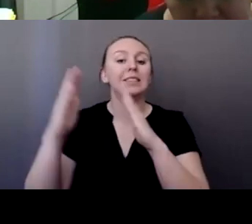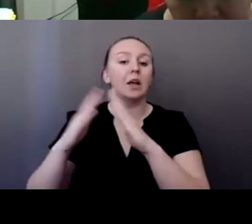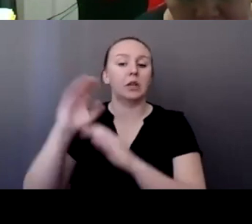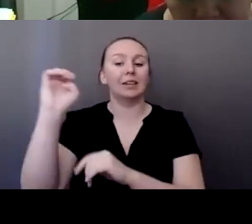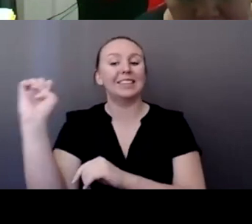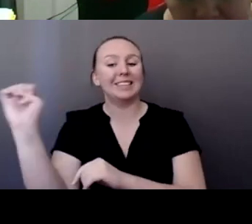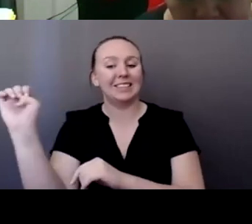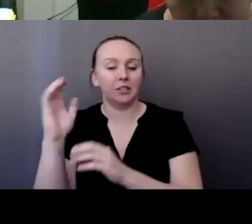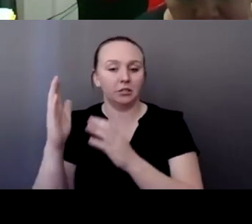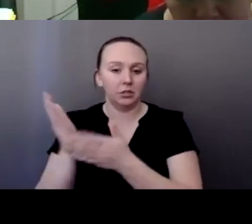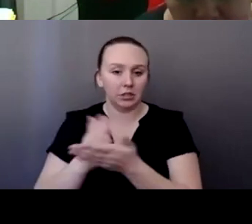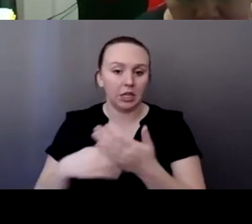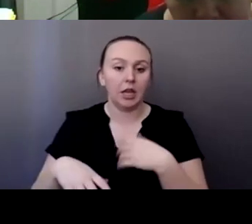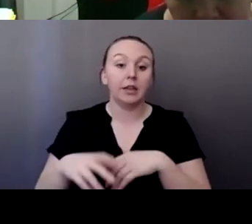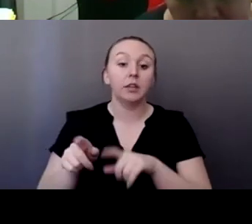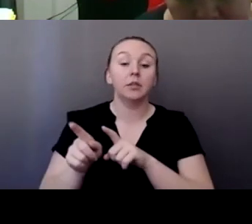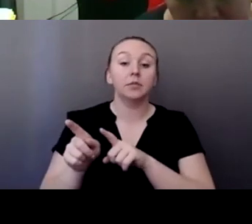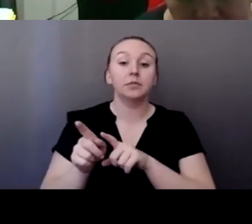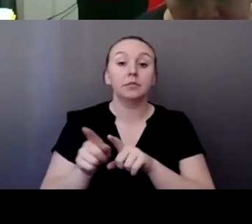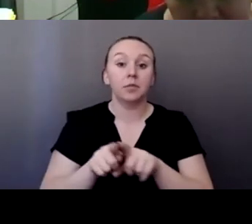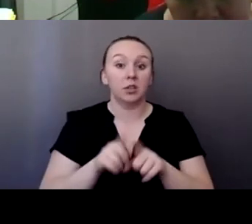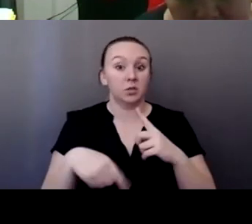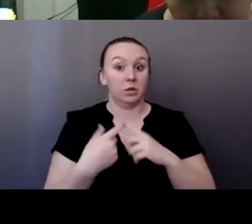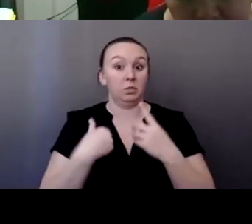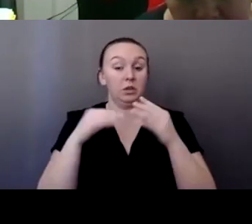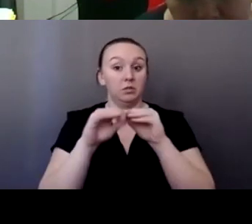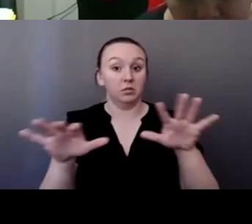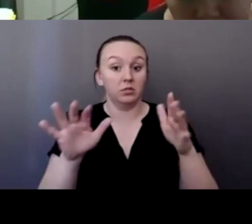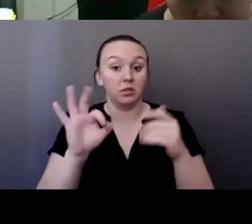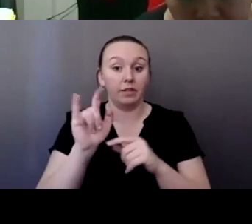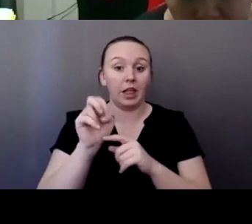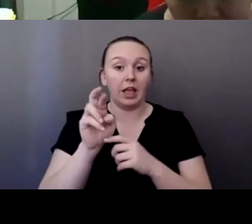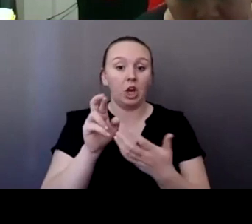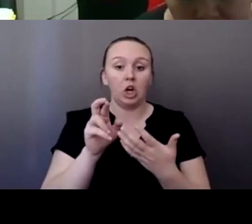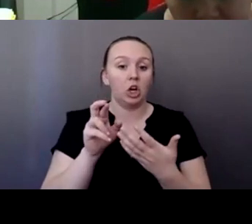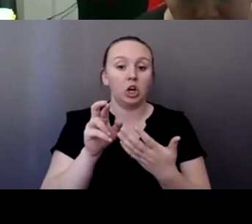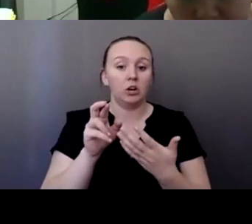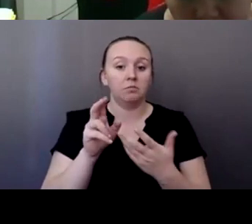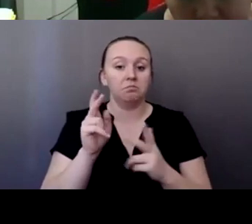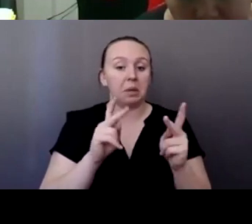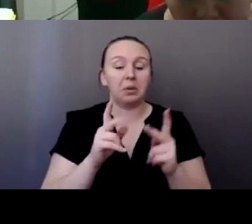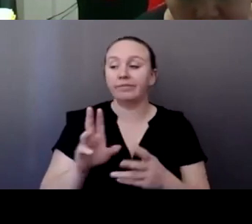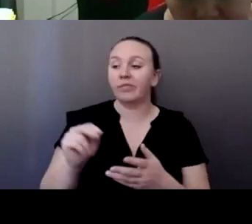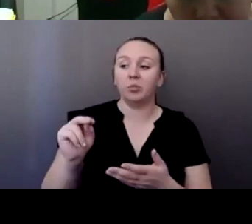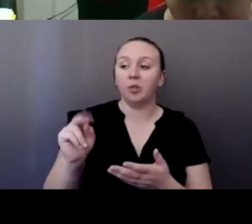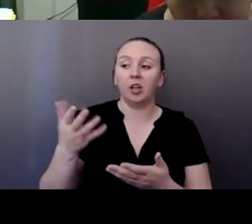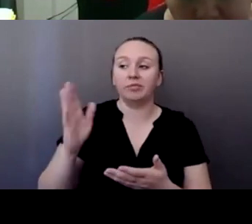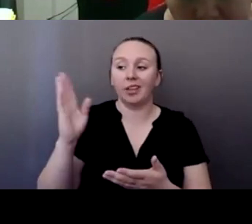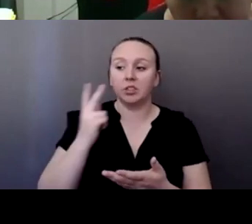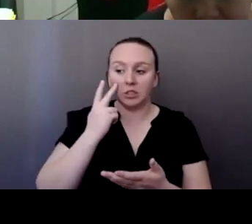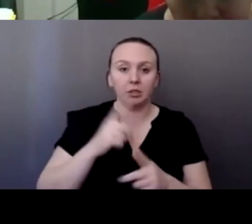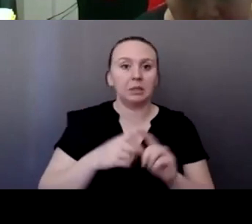flyer, they kind of just brushed it off. Like, no, we've never seen them. But now that they